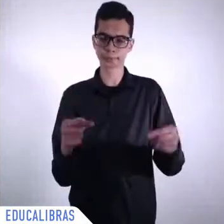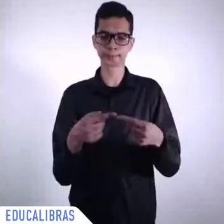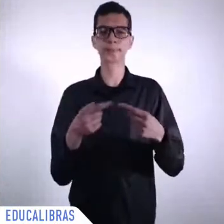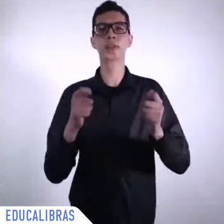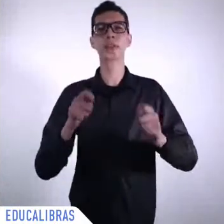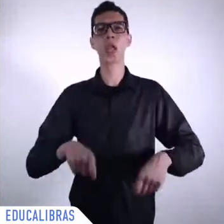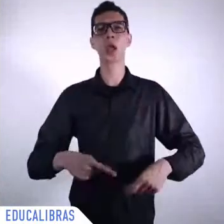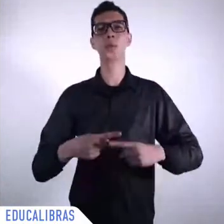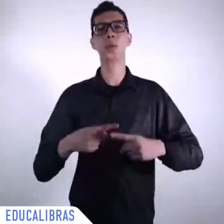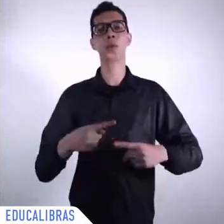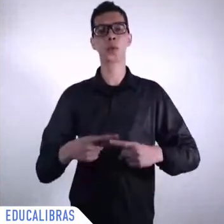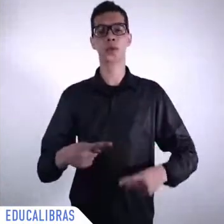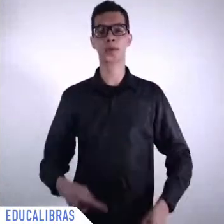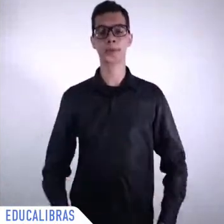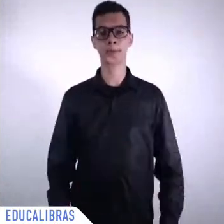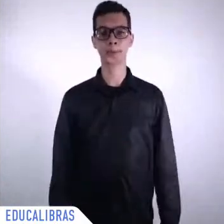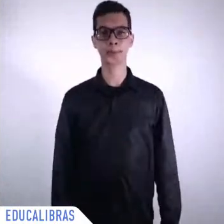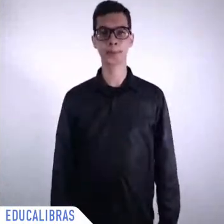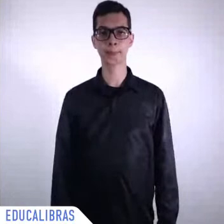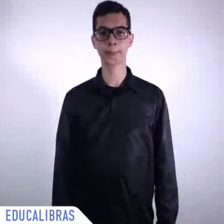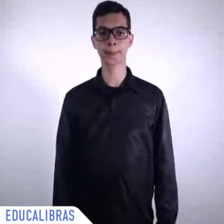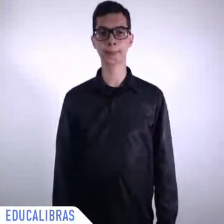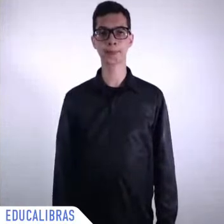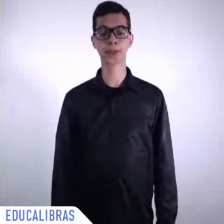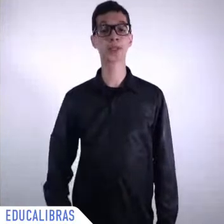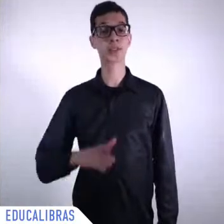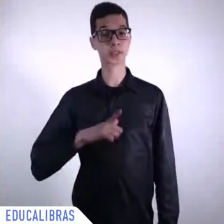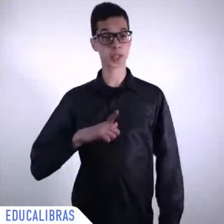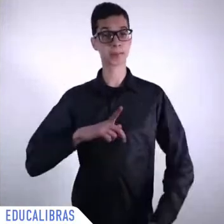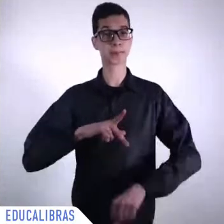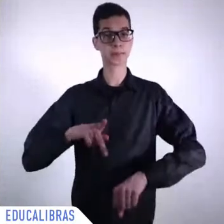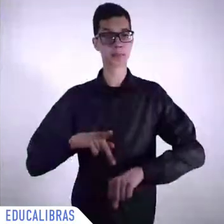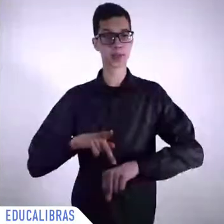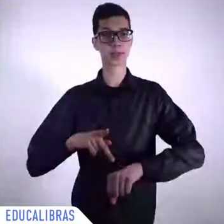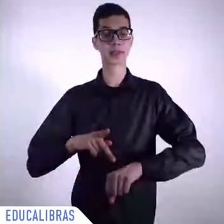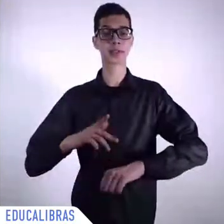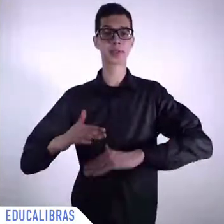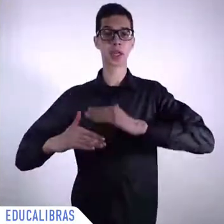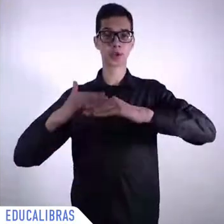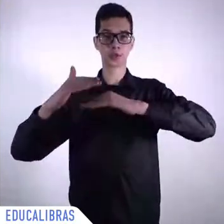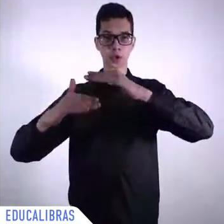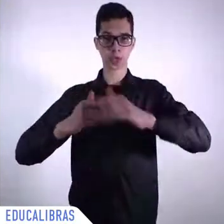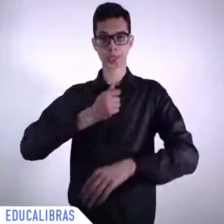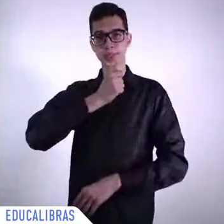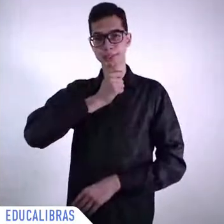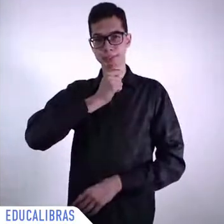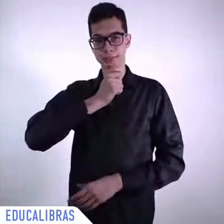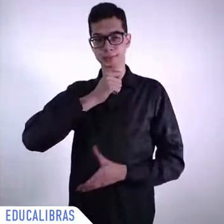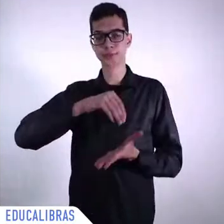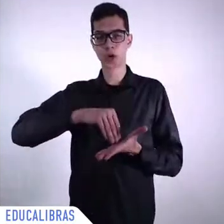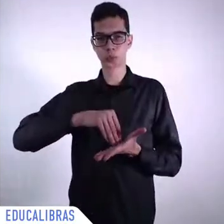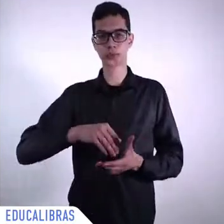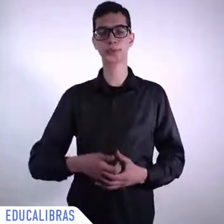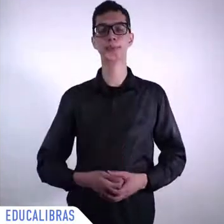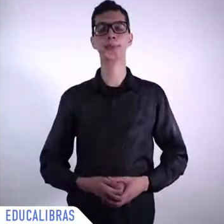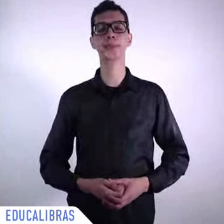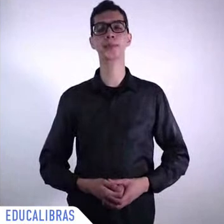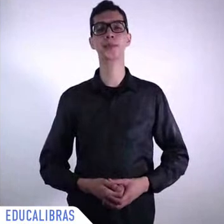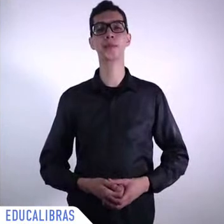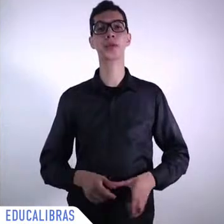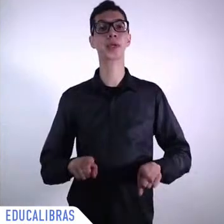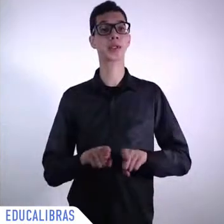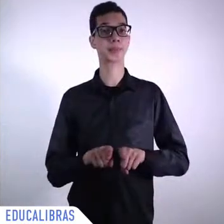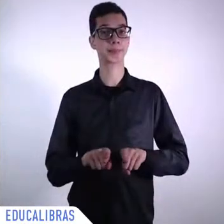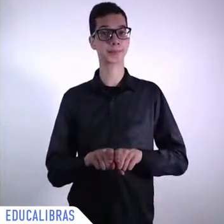least since the Pope, Pope Paul VI said that, but even we know, we must see also that we cannot have development